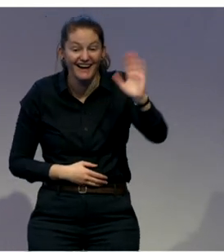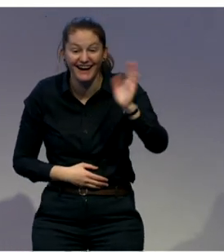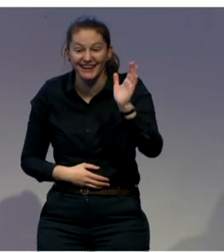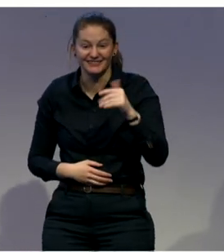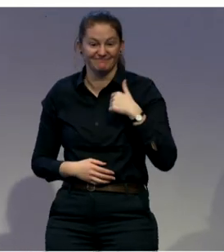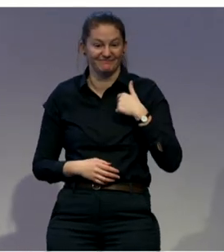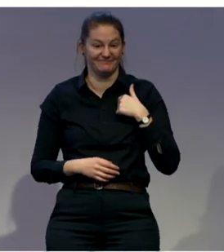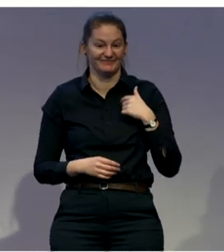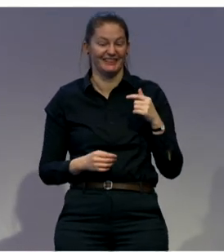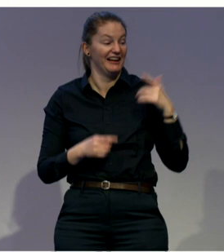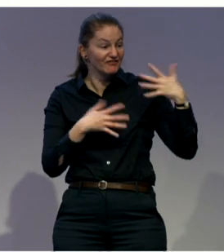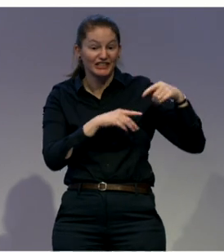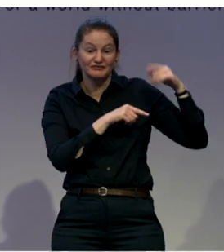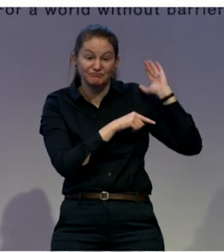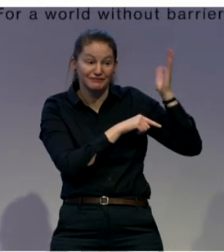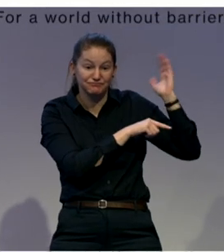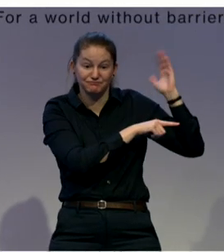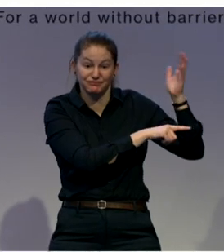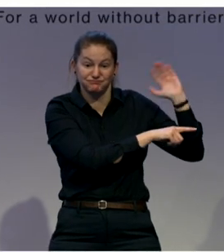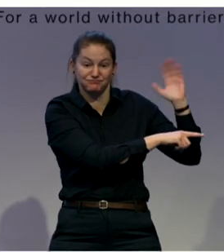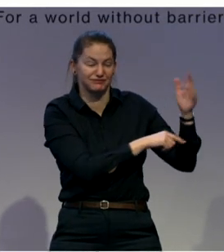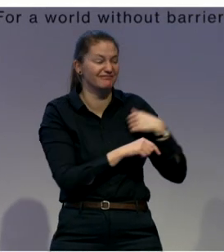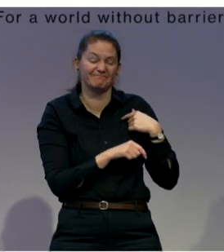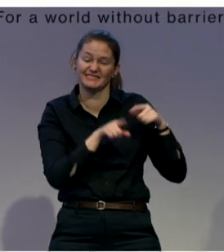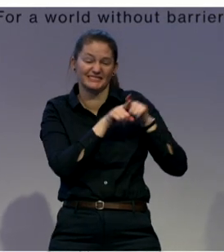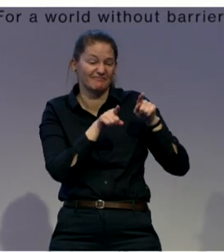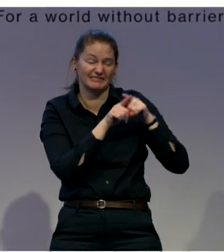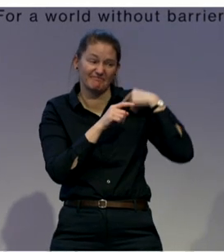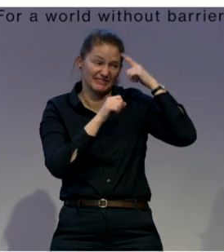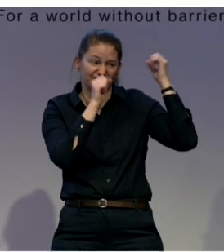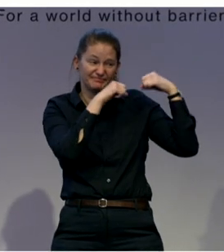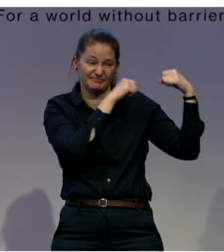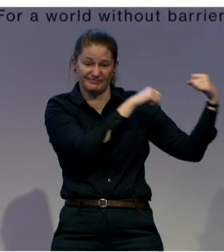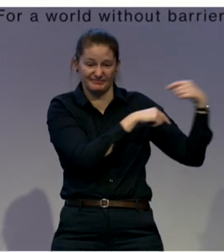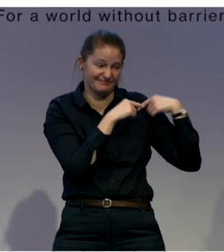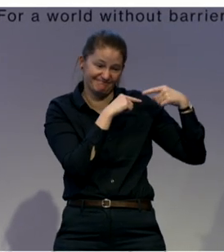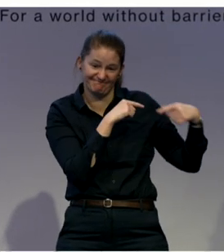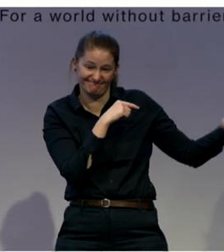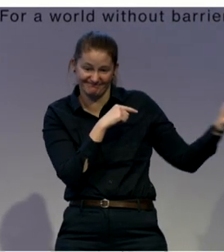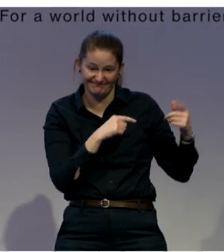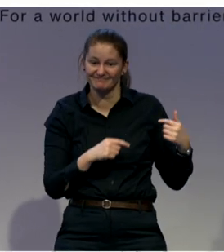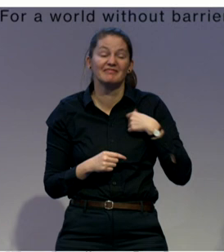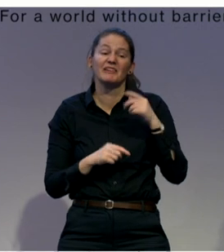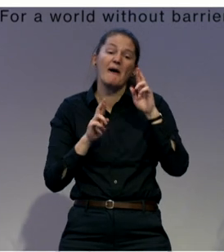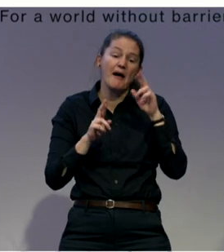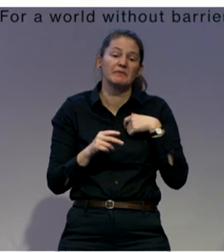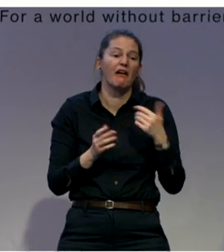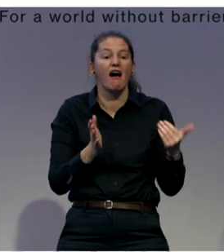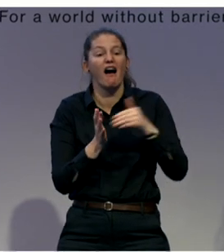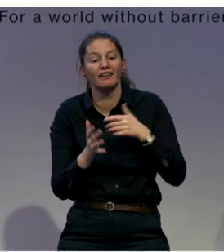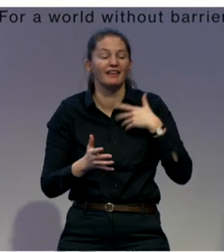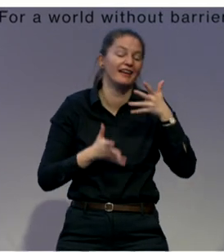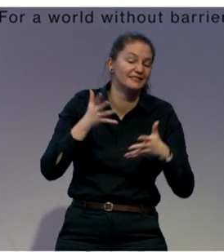avoid any repetition. But there is something I cannot understand. Some of you maybe